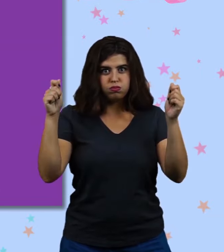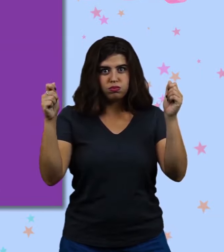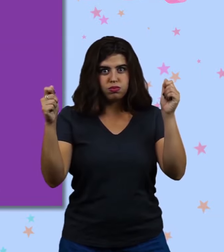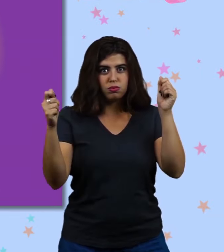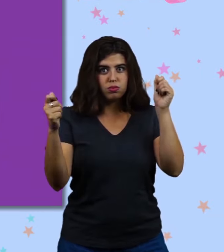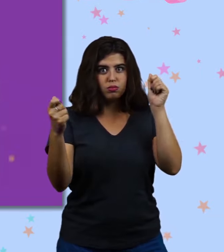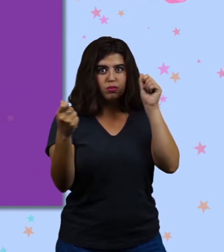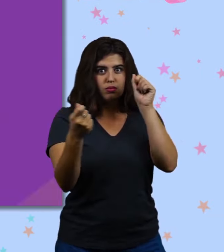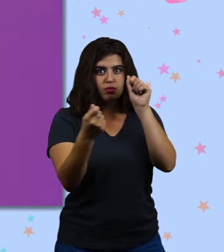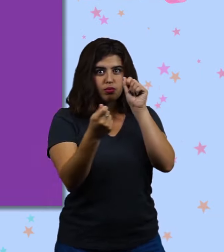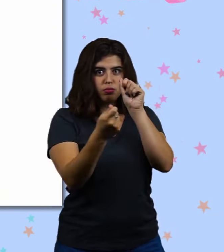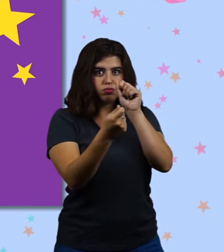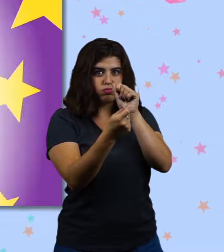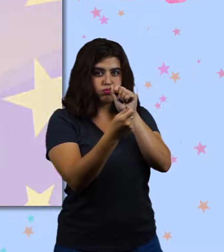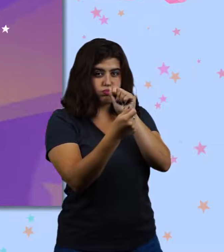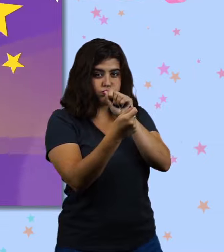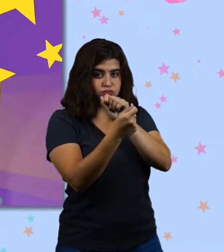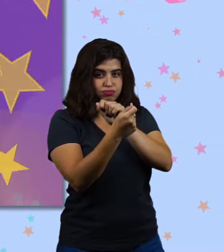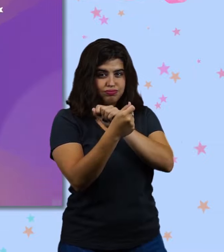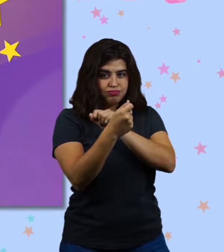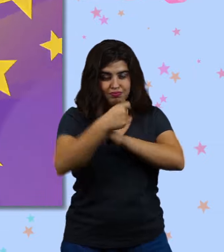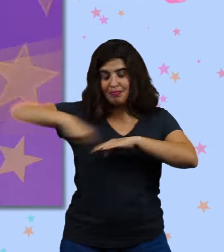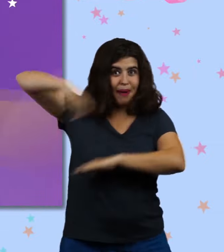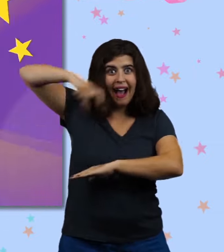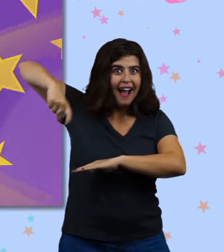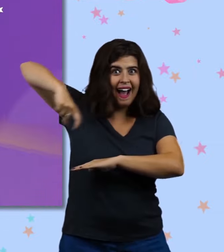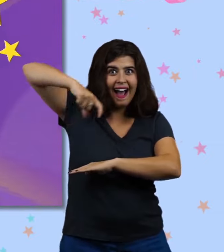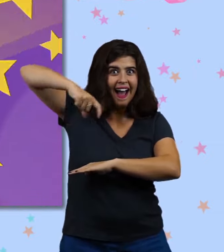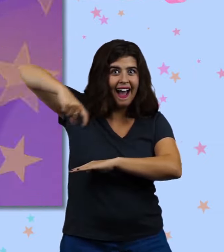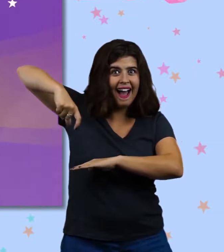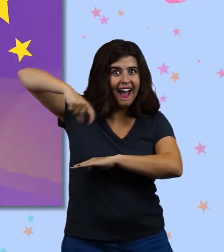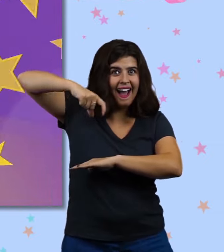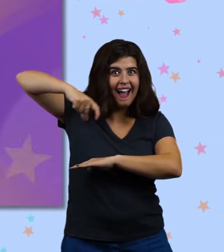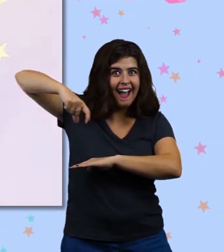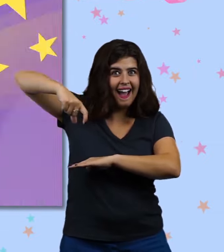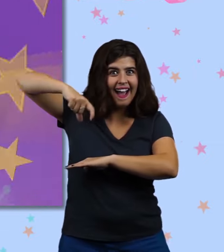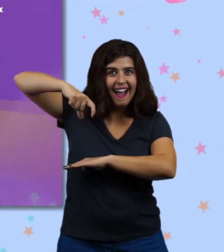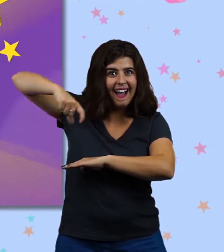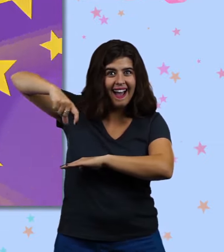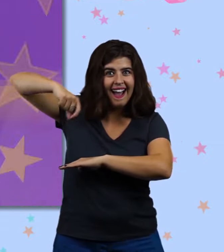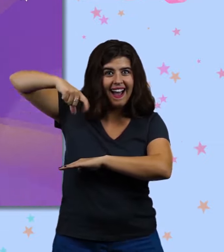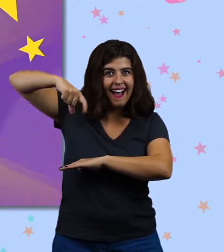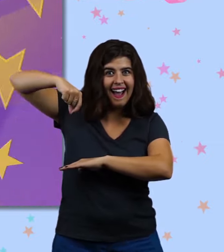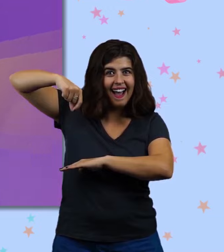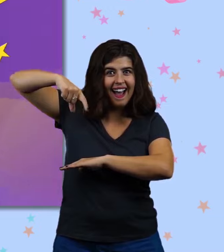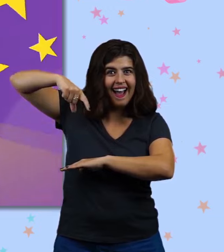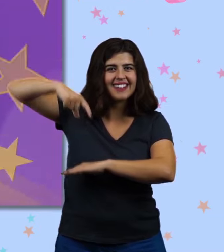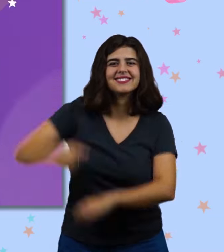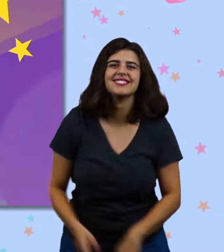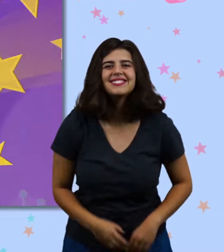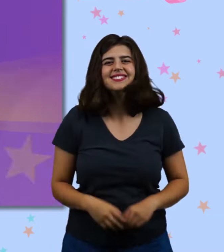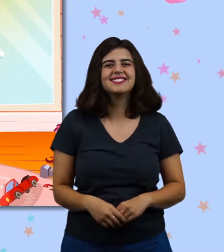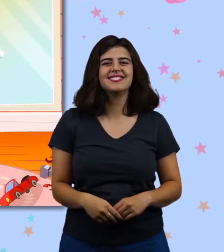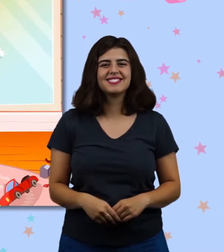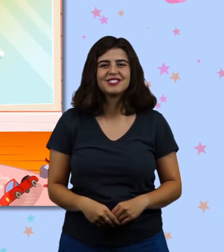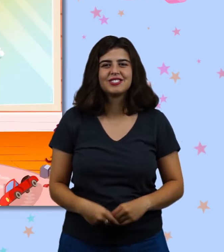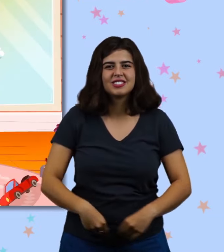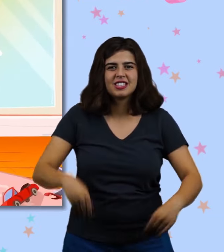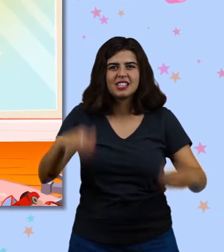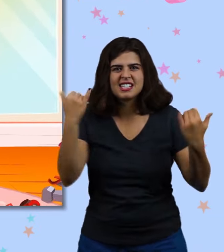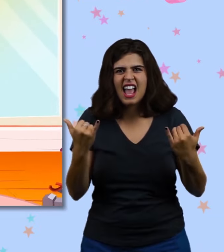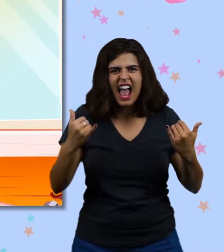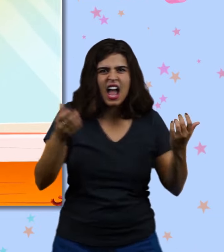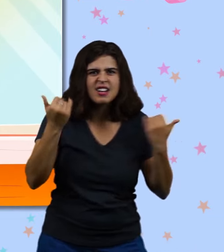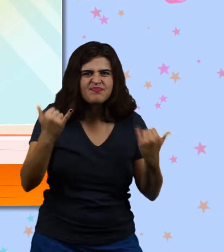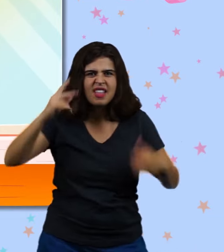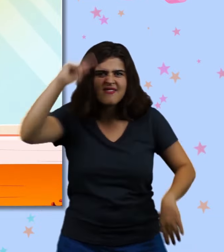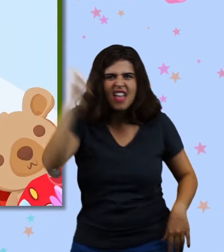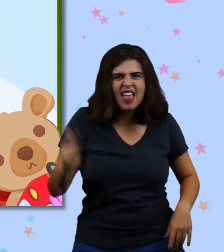on,